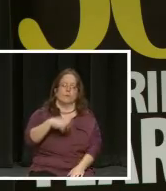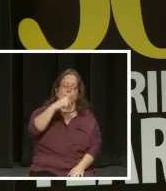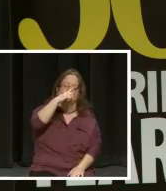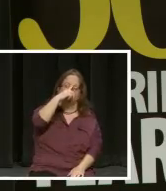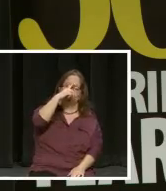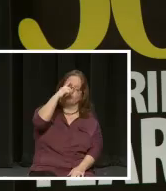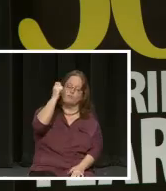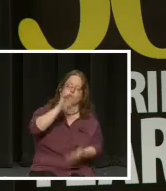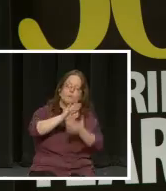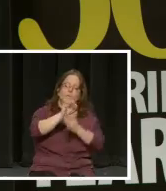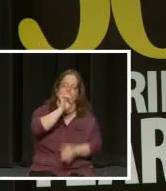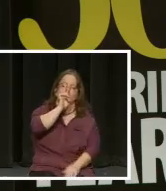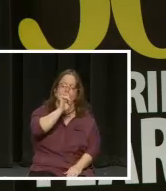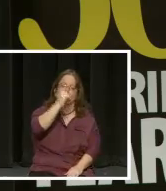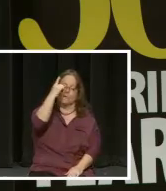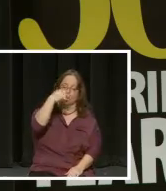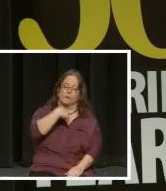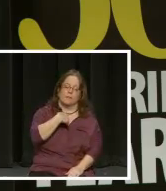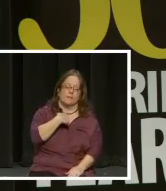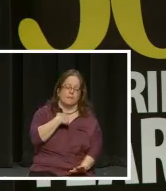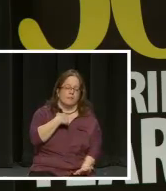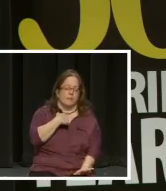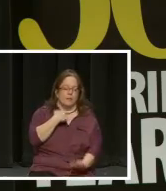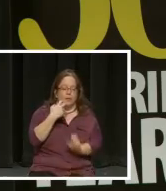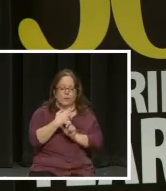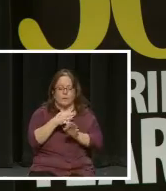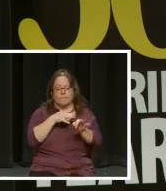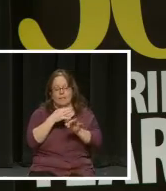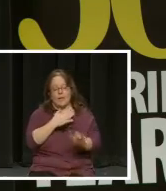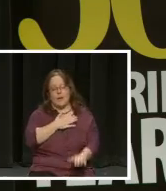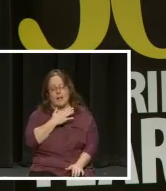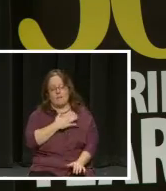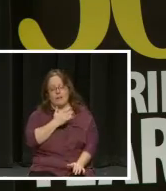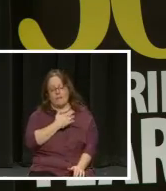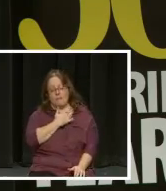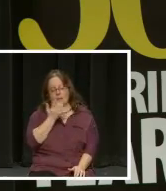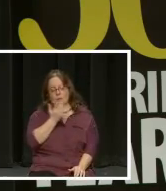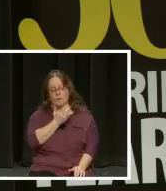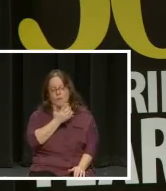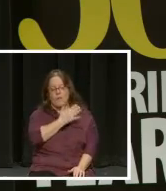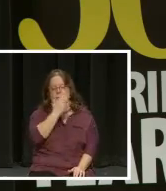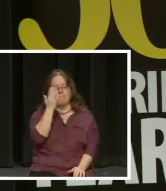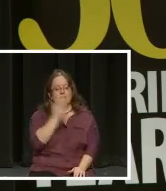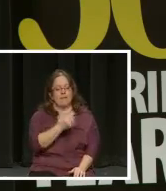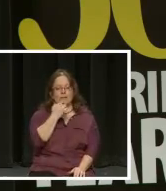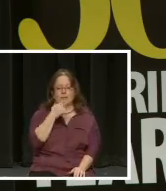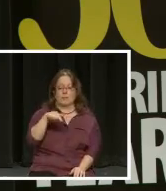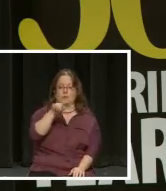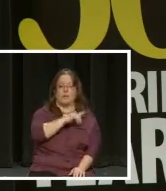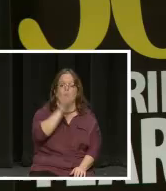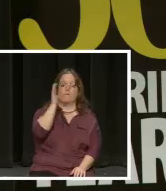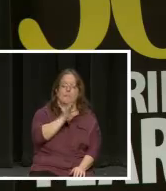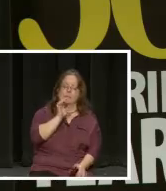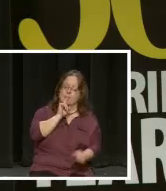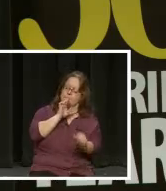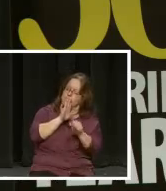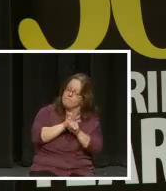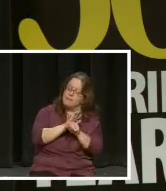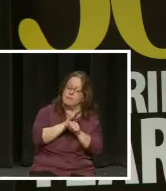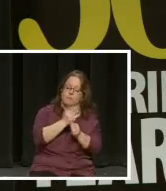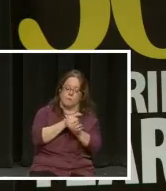for me, and I cannot tell you how happy I am. I cannot tell you how I will never let you down. I will be very committed.